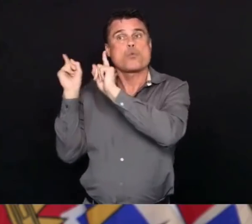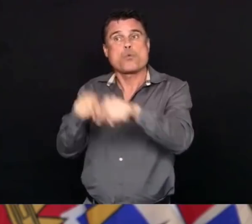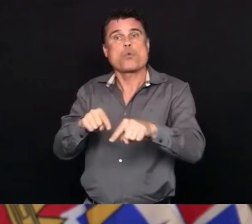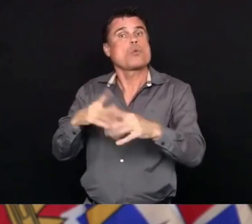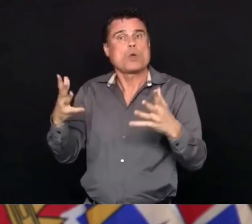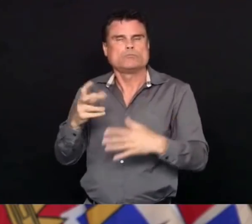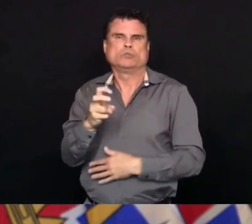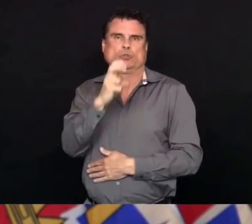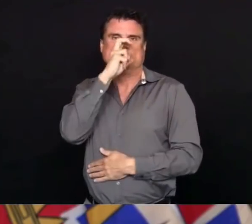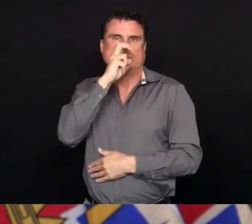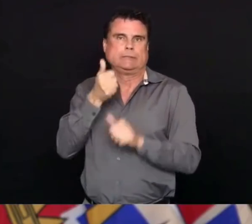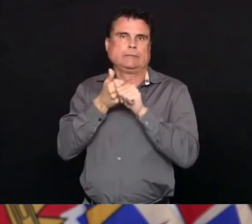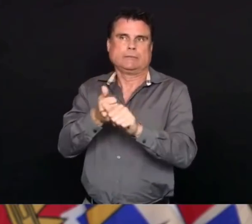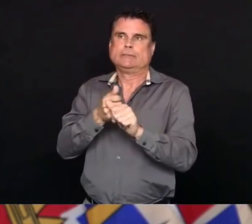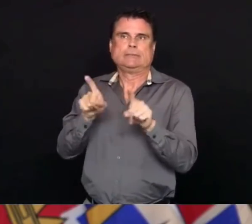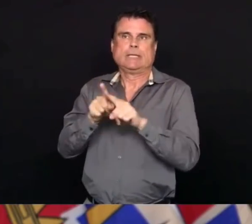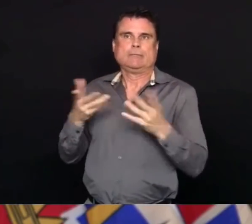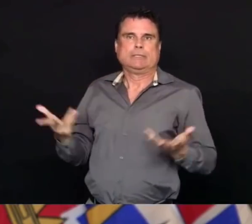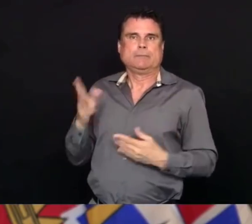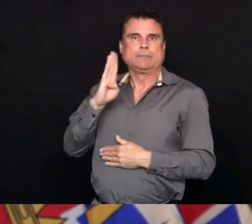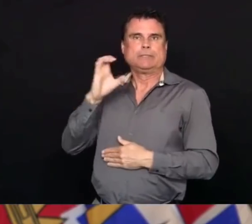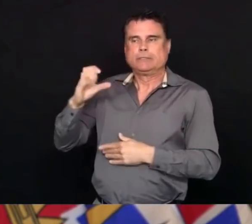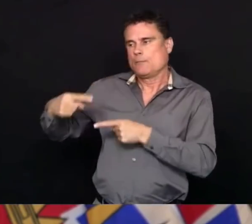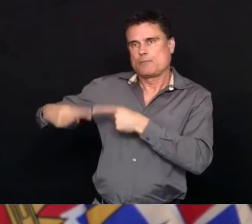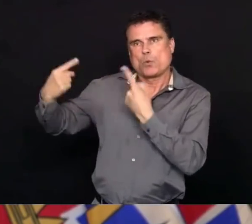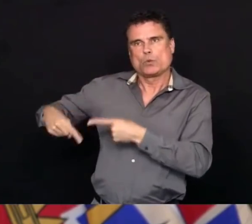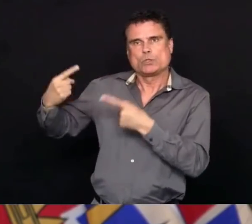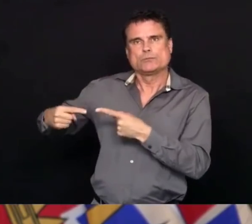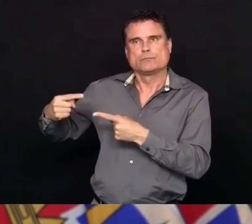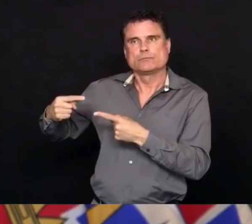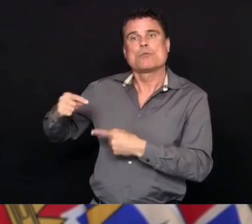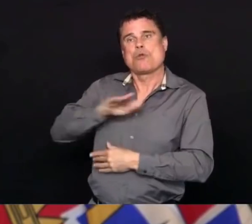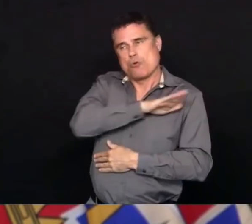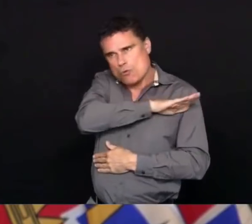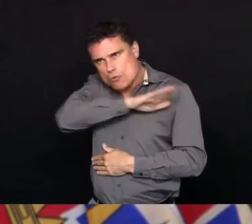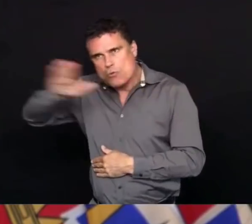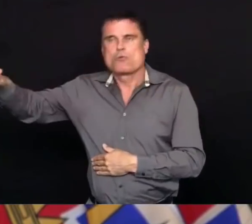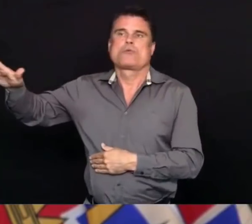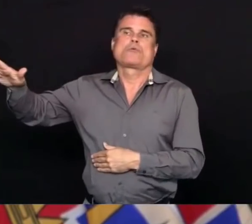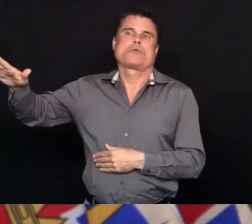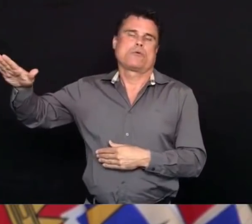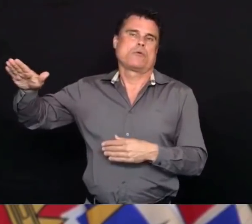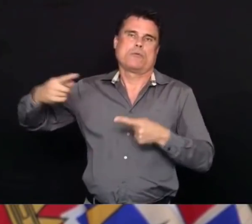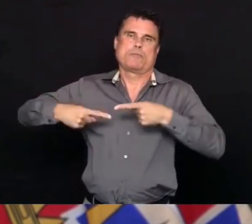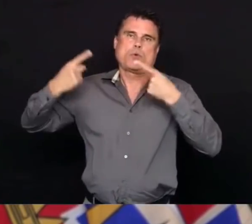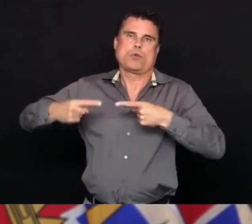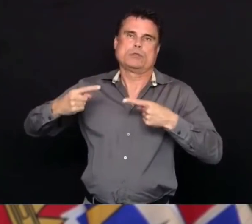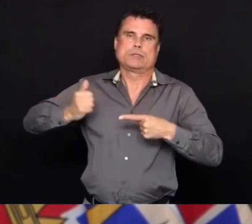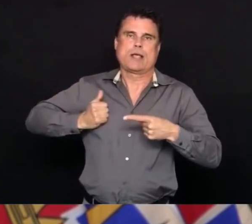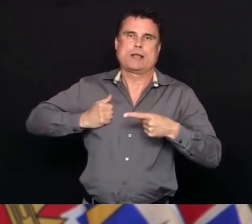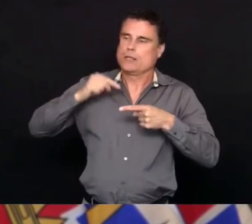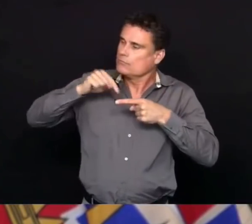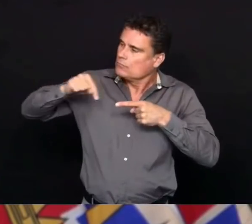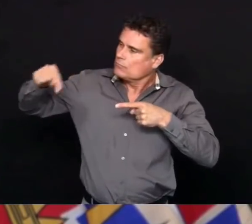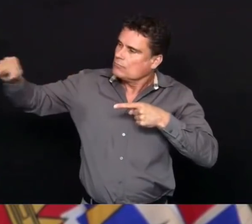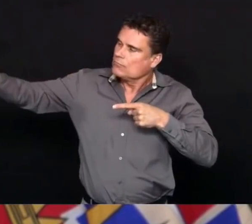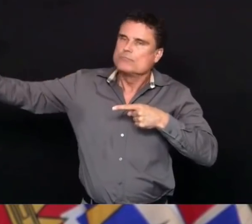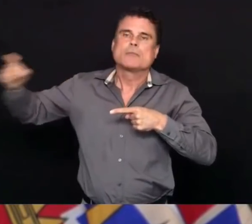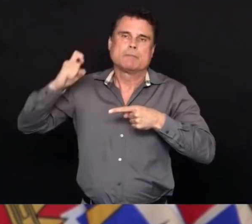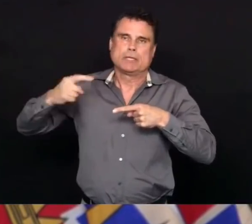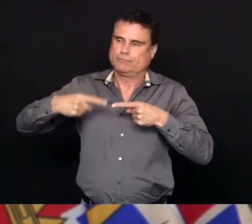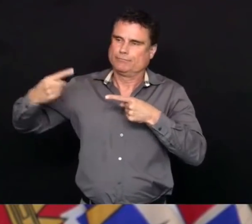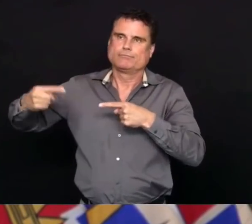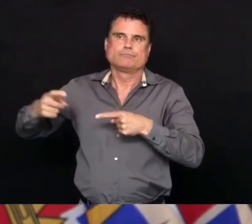borders in Canada as we feel that that is an important way for us to protect ourselves going forward from this virus.